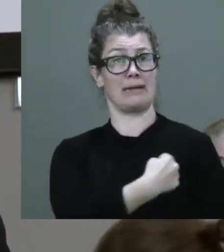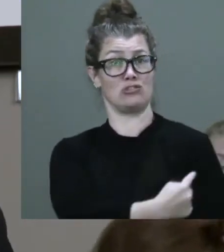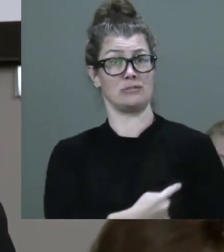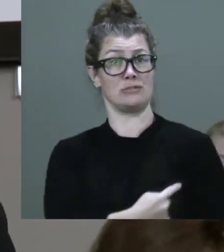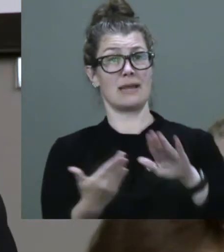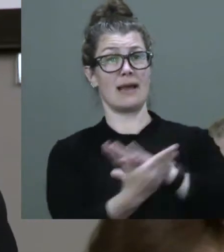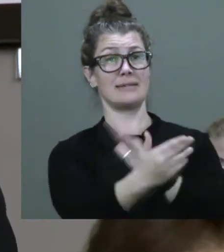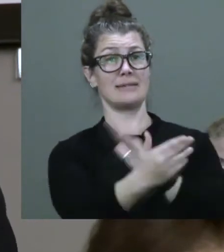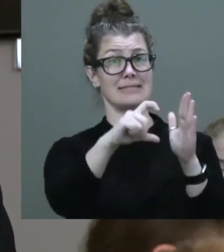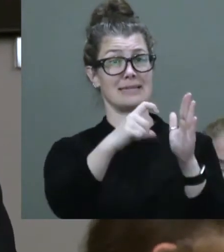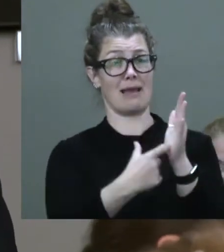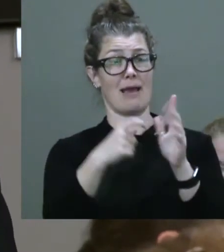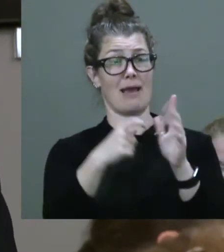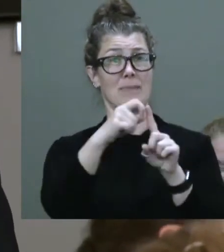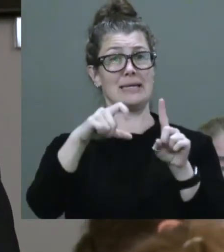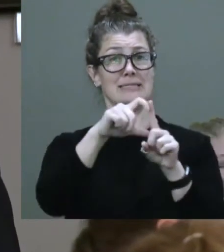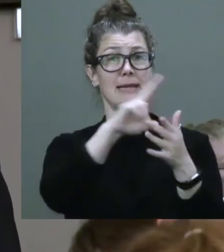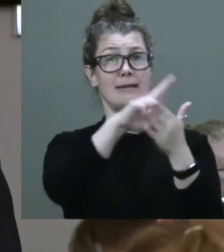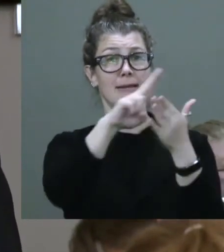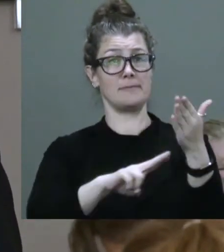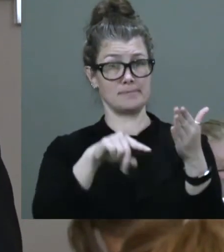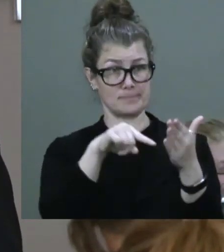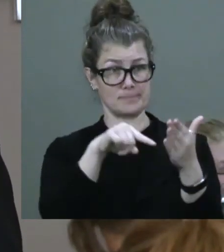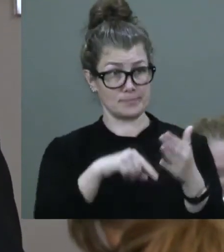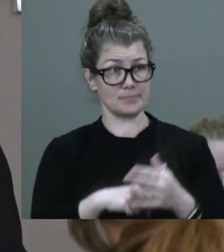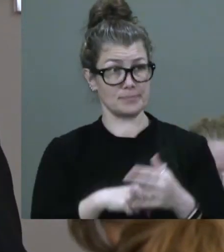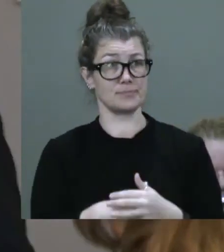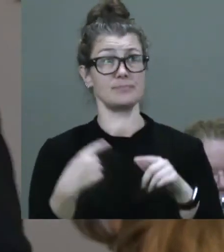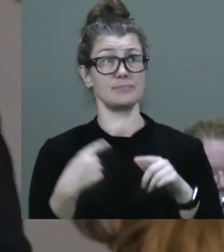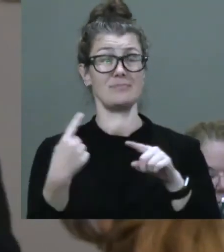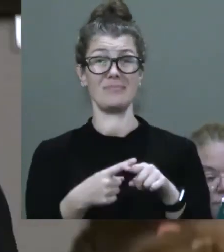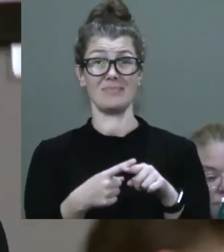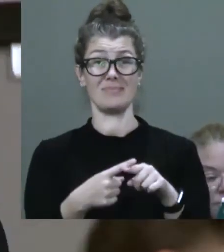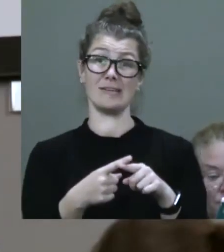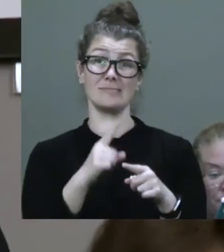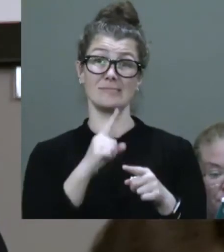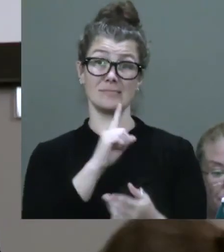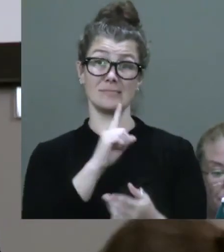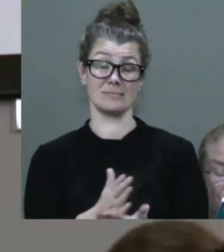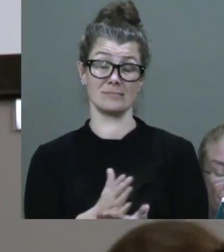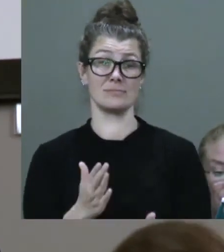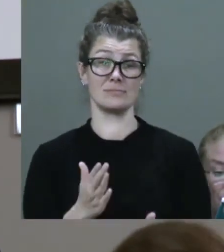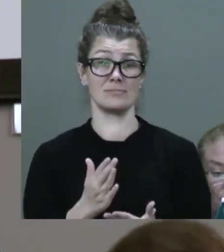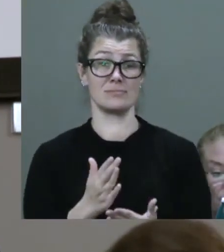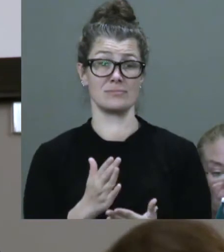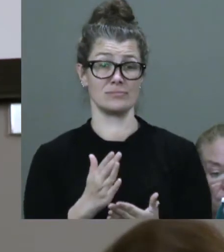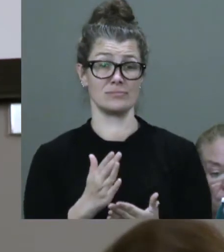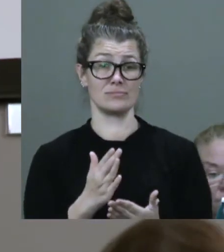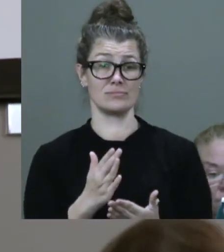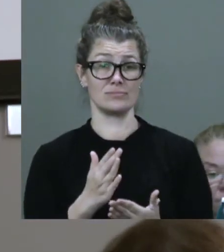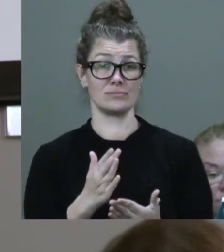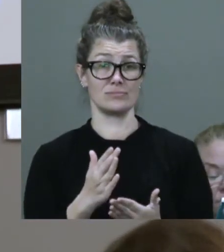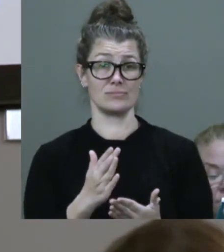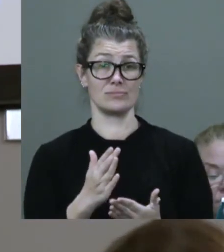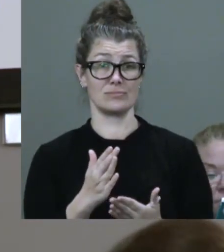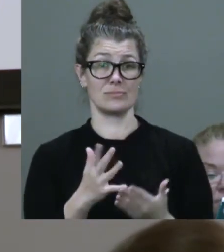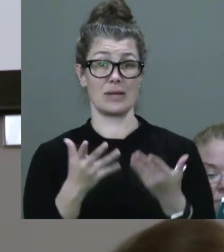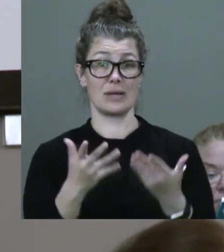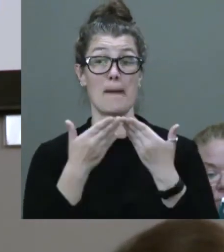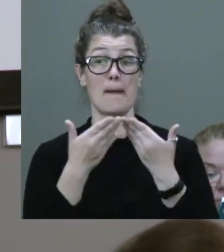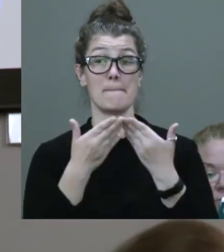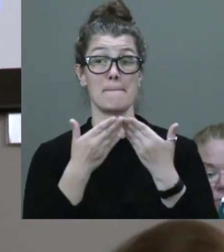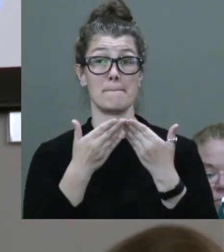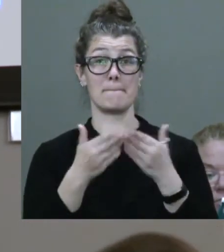CRPD. And to be quite frank, if we were practicing publicly written